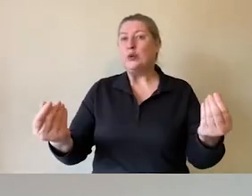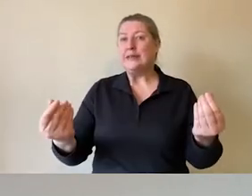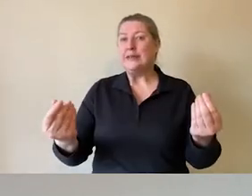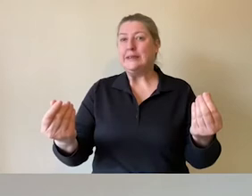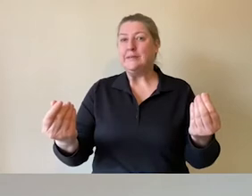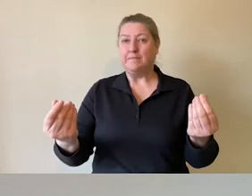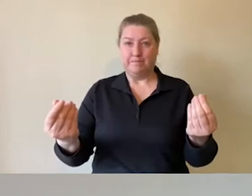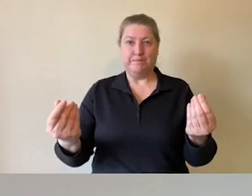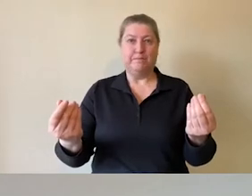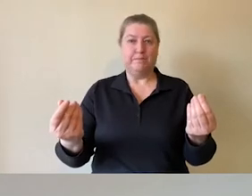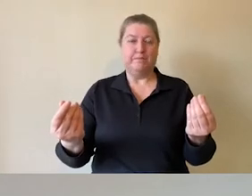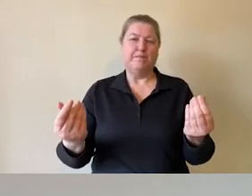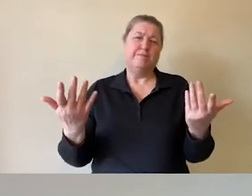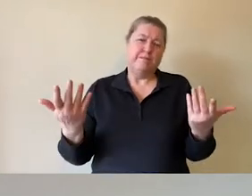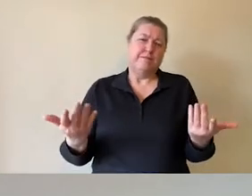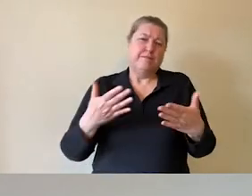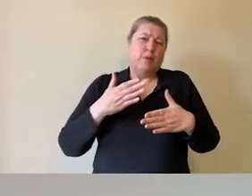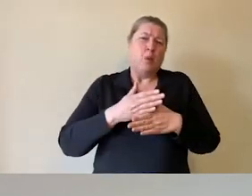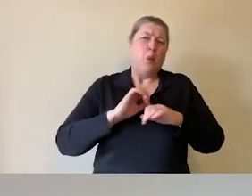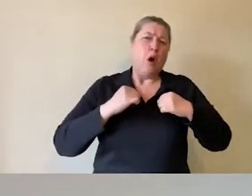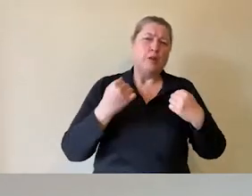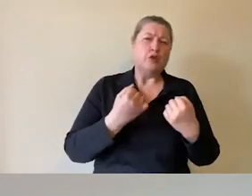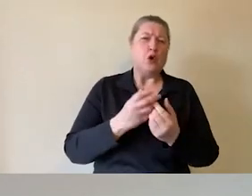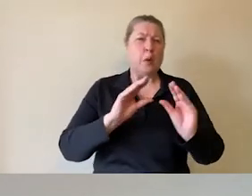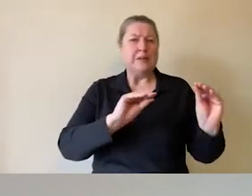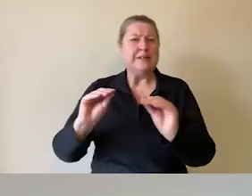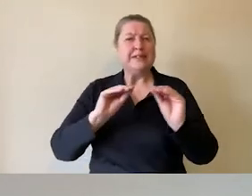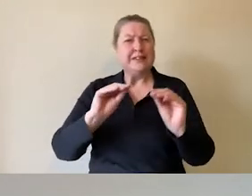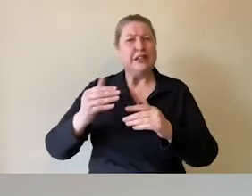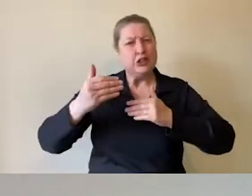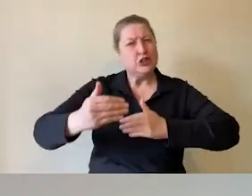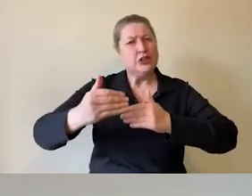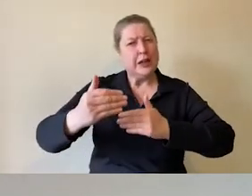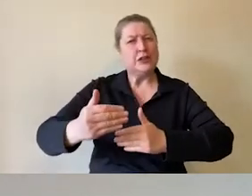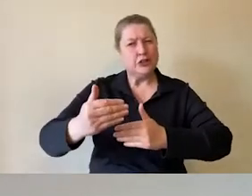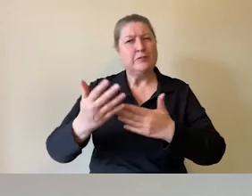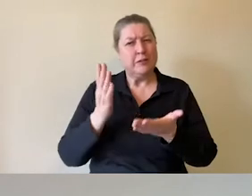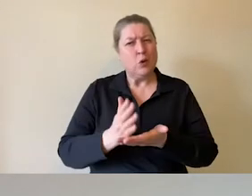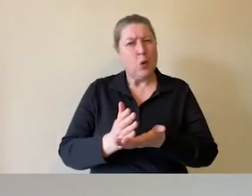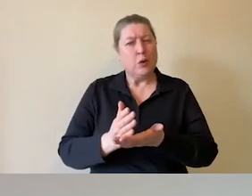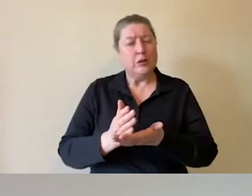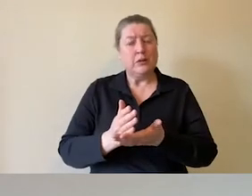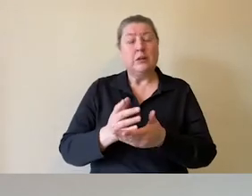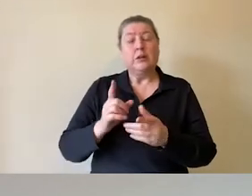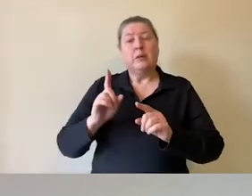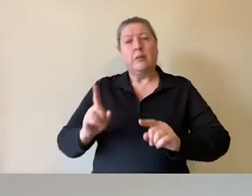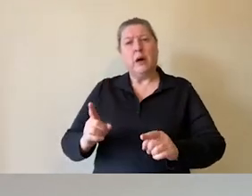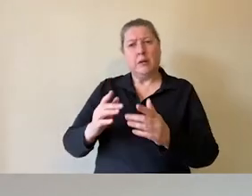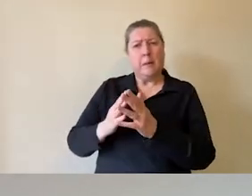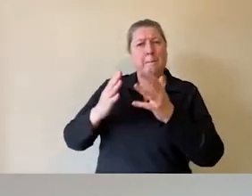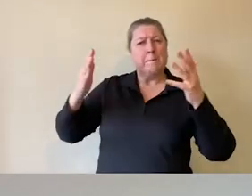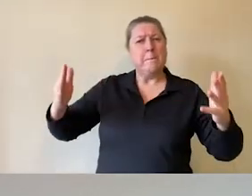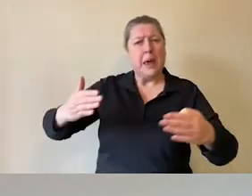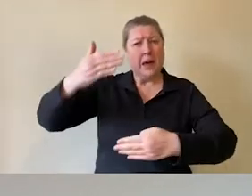any particular workshop or teaching session that you might be running in the museum, one of the biggest barriers we know